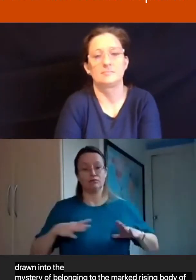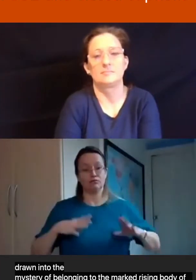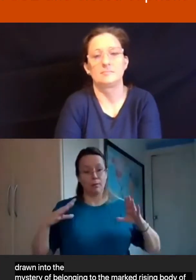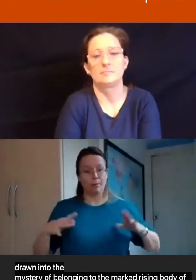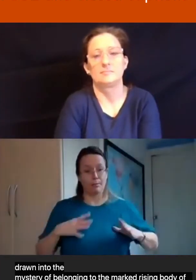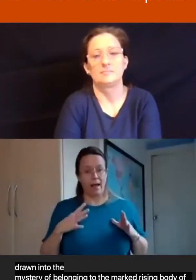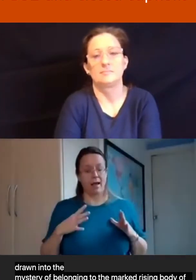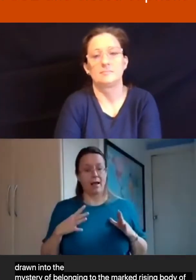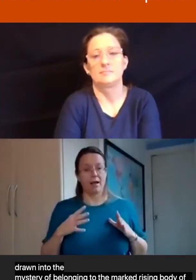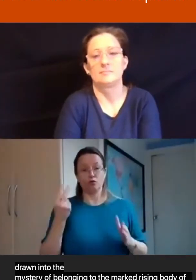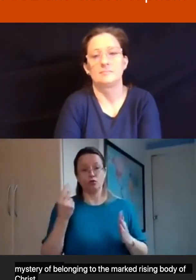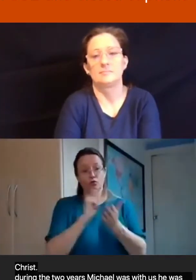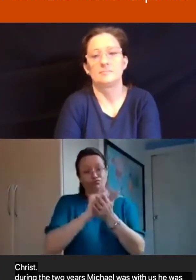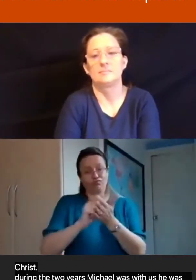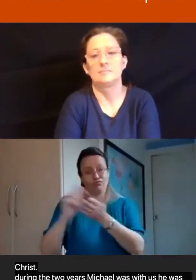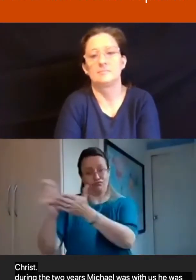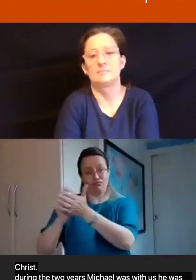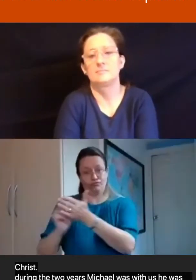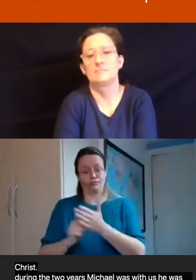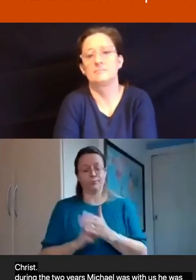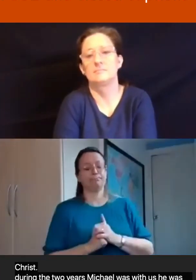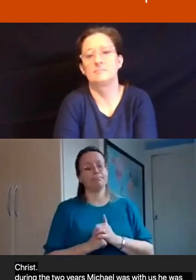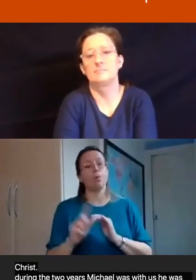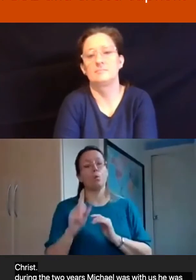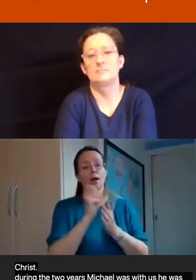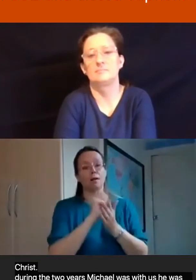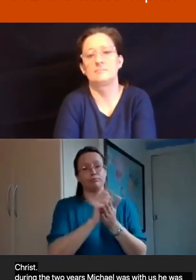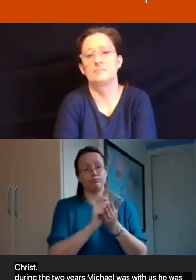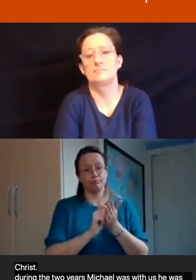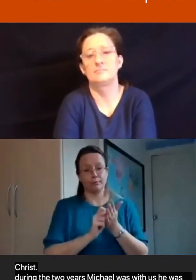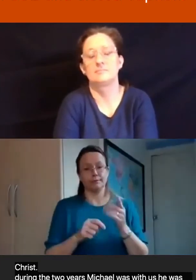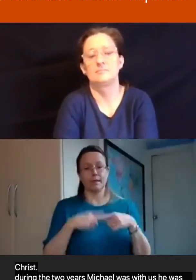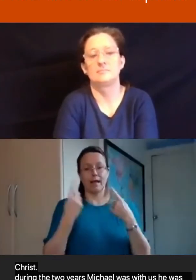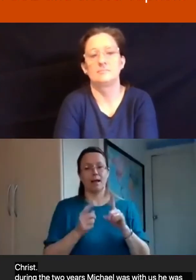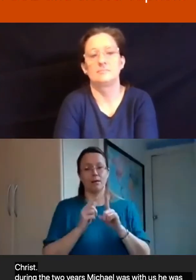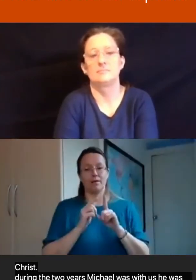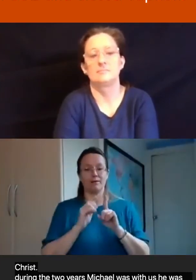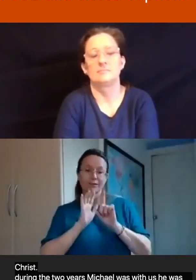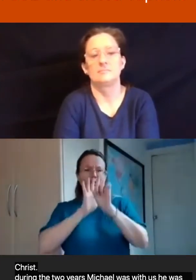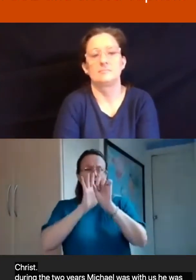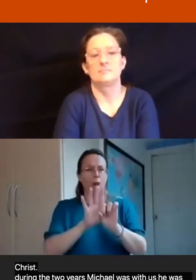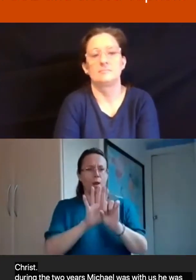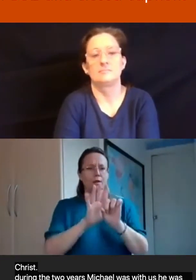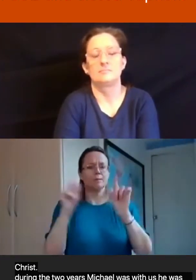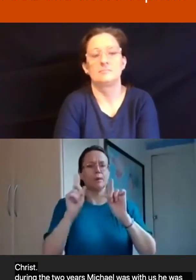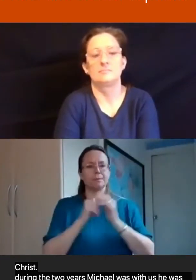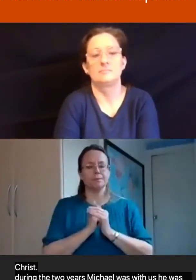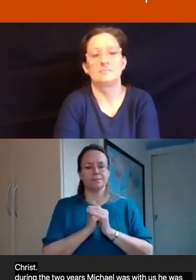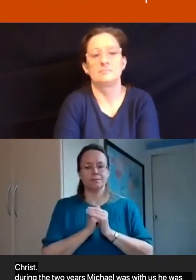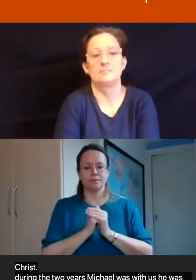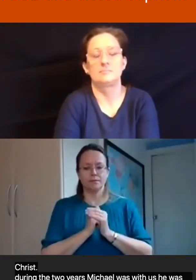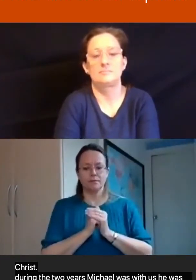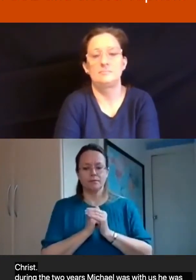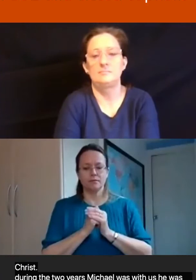And in one he wrote, our discipleship is not necessarily a journey